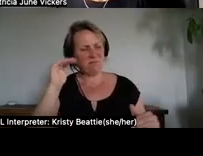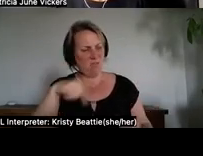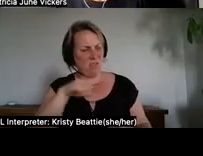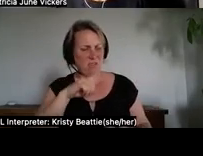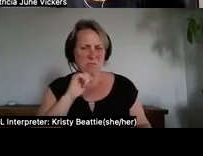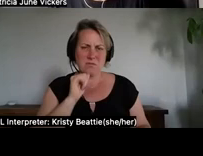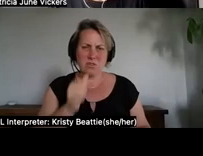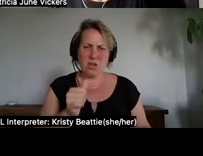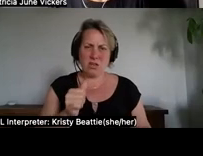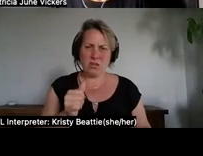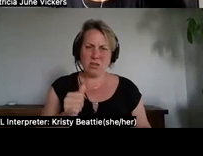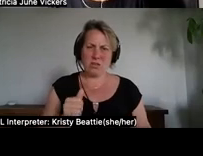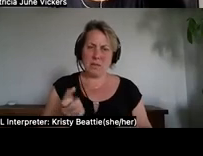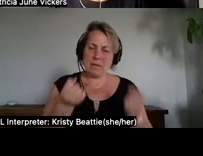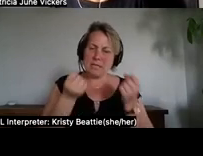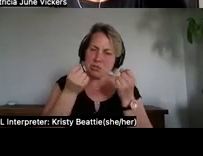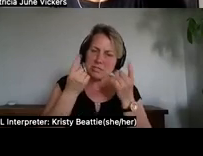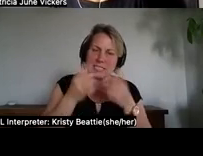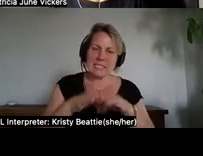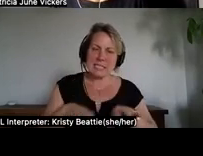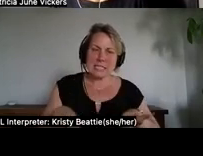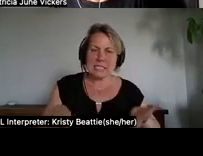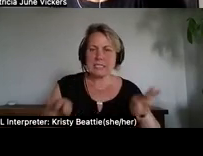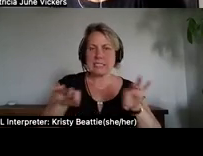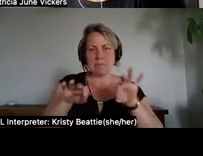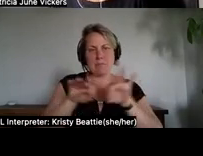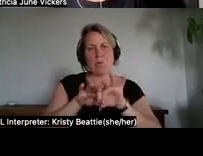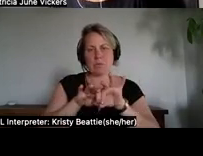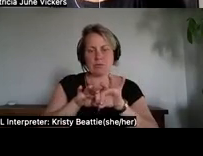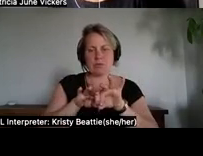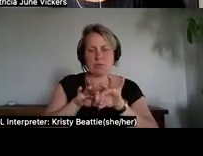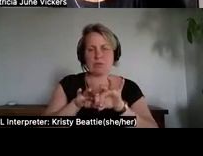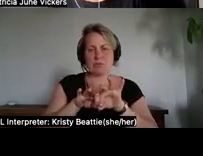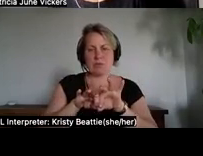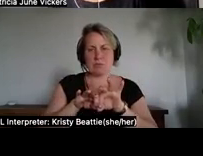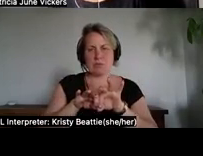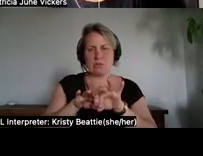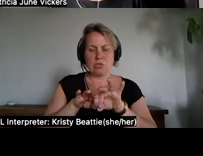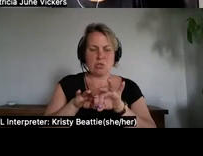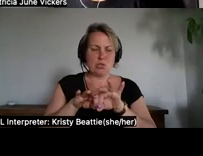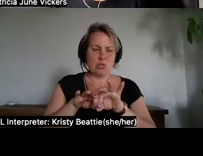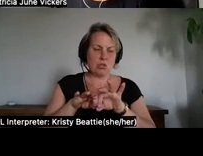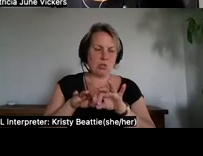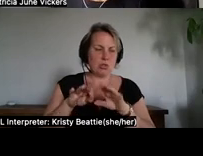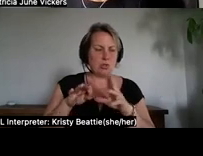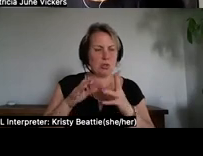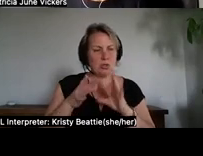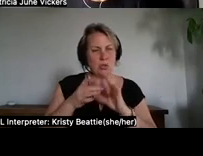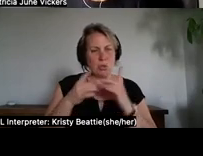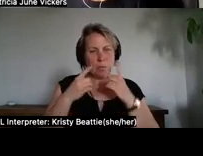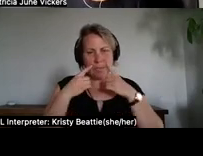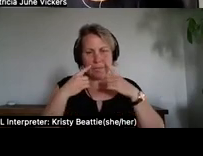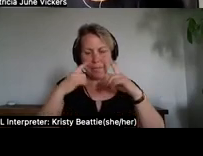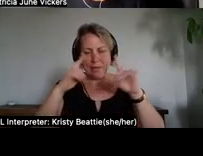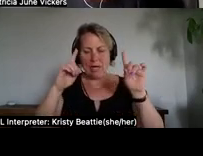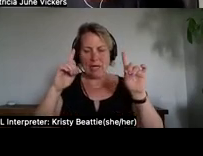taking time to um i wouldn't say uncondition but to face the